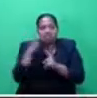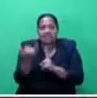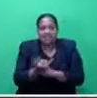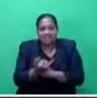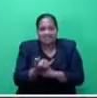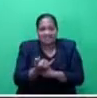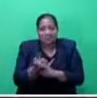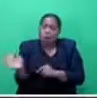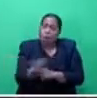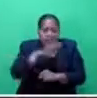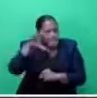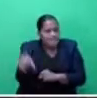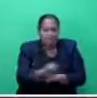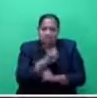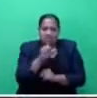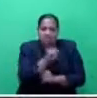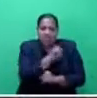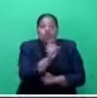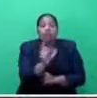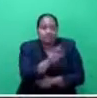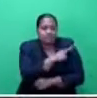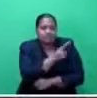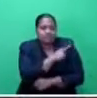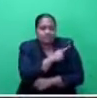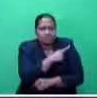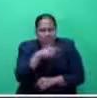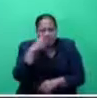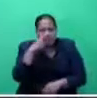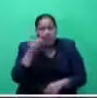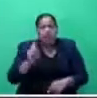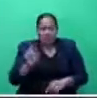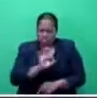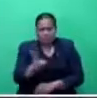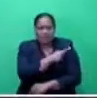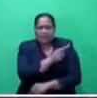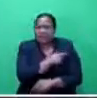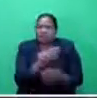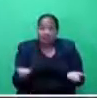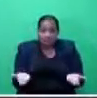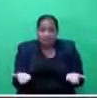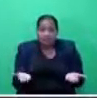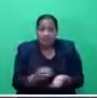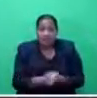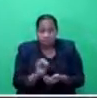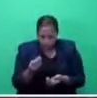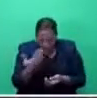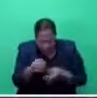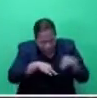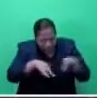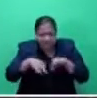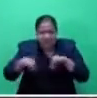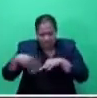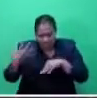have to take responsibility. People are acting irresponsibly. Let me say, Mr. Speaker, sir, the planning things are there.